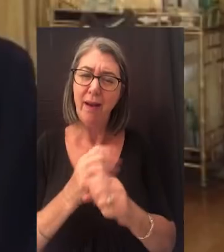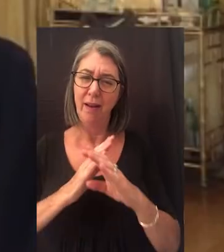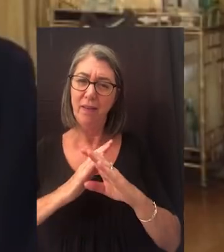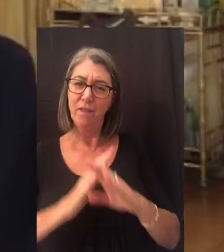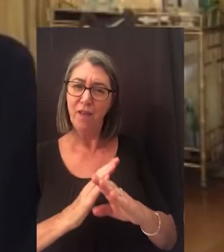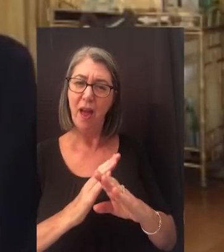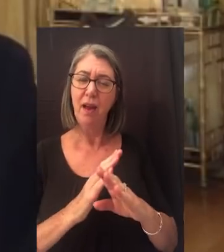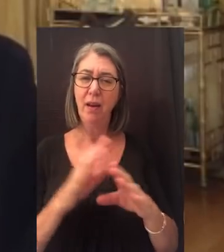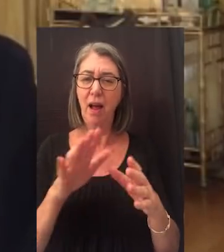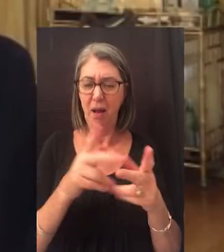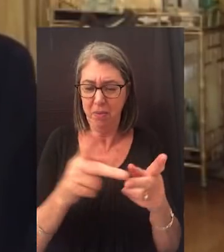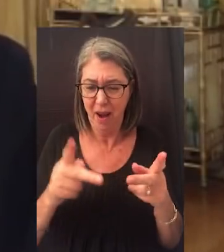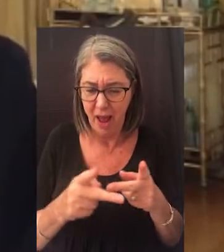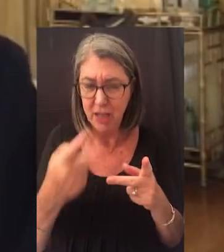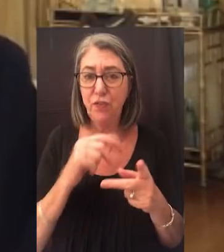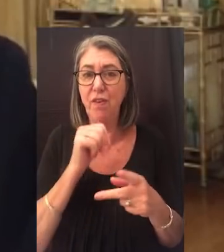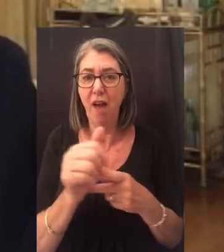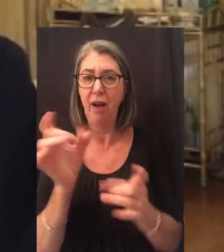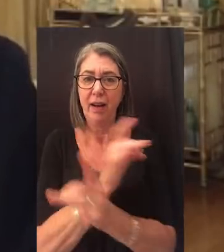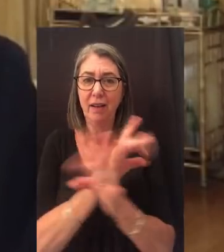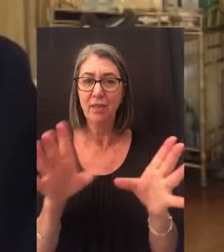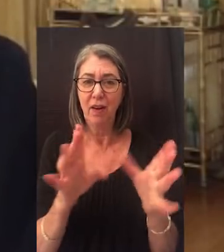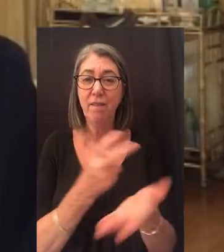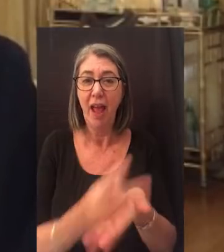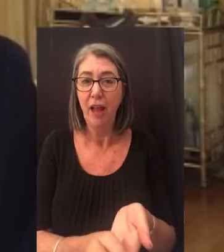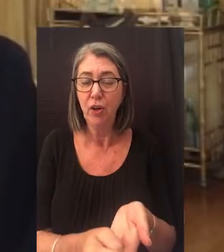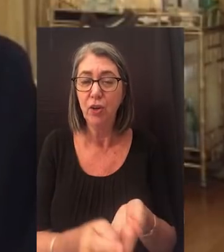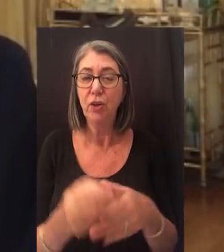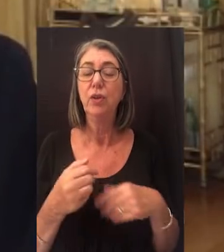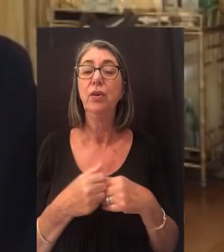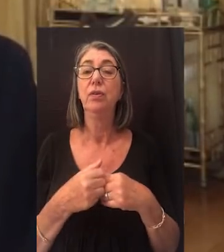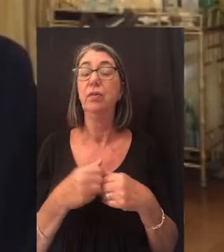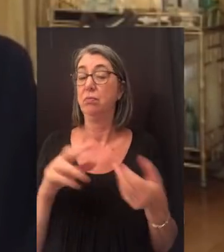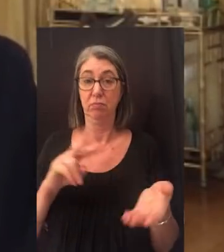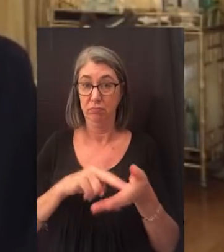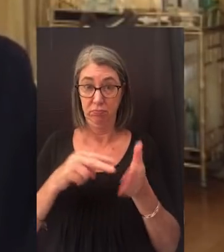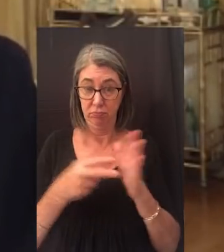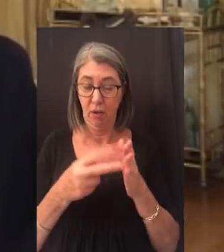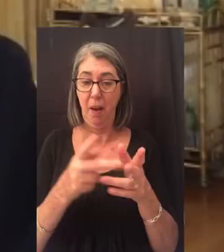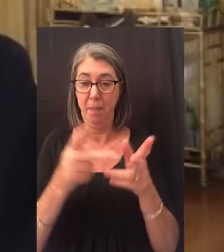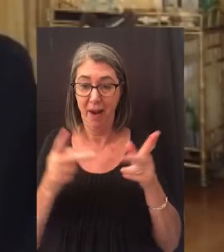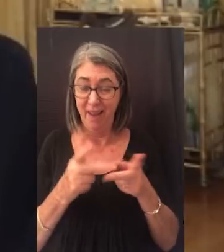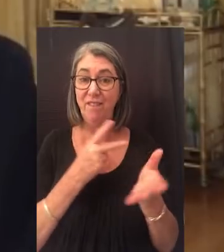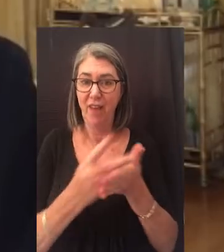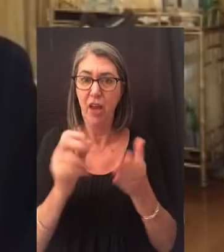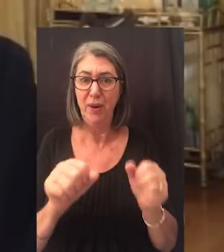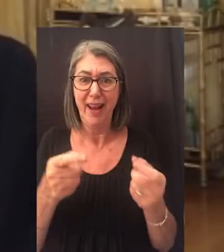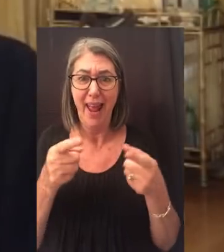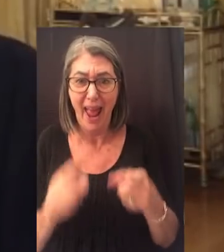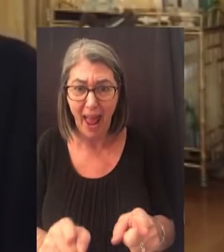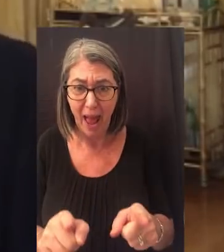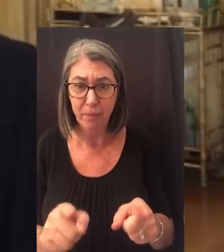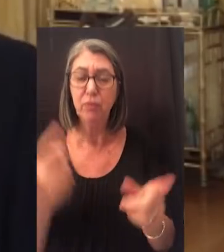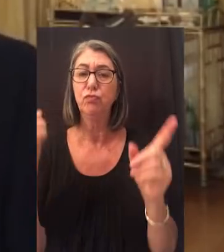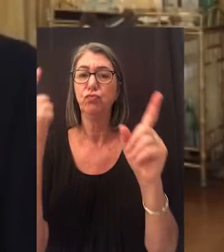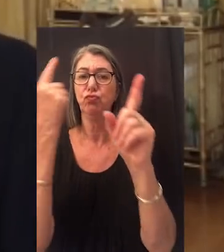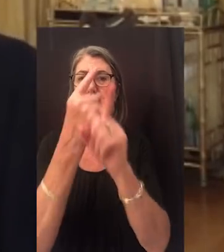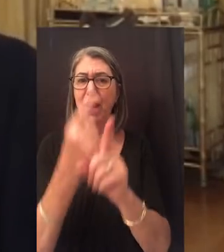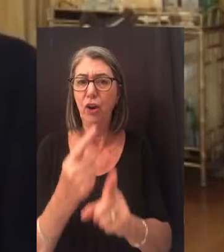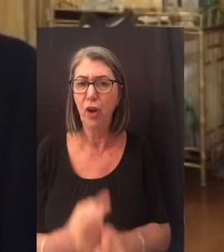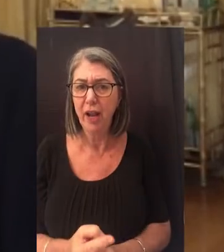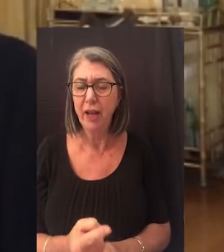defend a space for non-catastrophic failure. That is a place where failure can happen regularly.